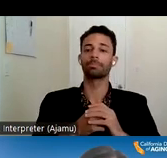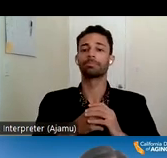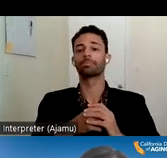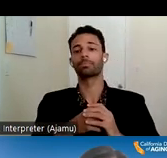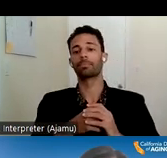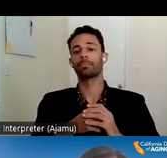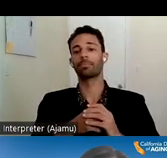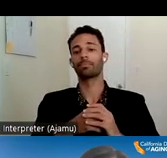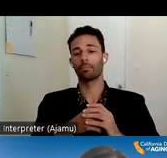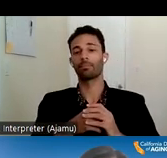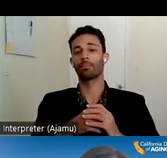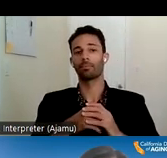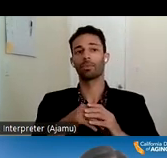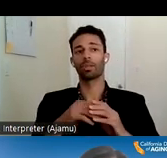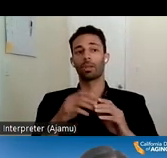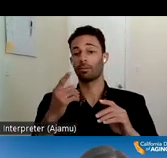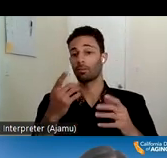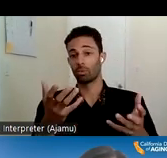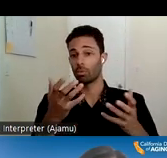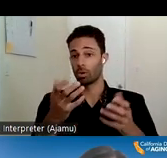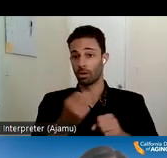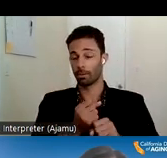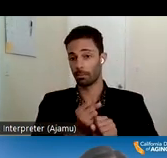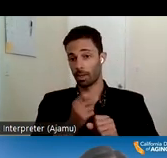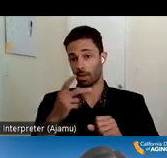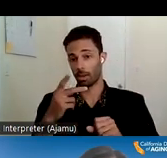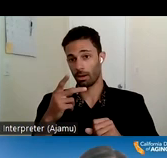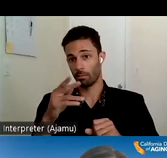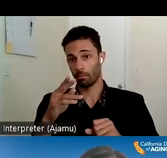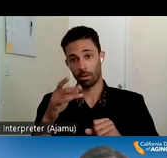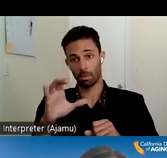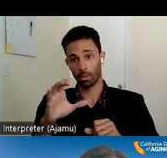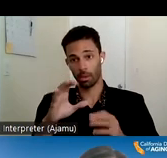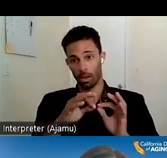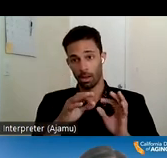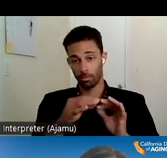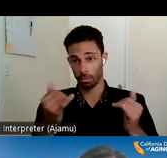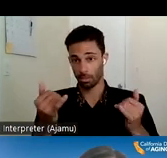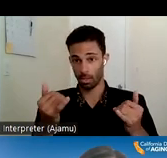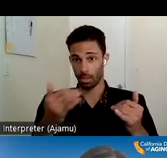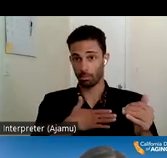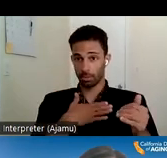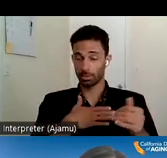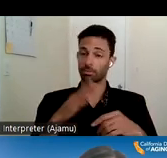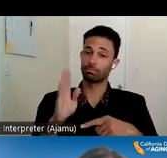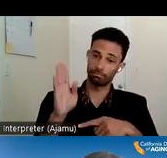your line so if you would like to make a public comment at this point in time please raise your hand